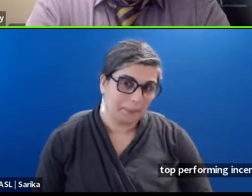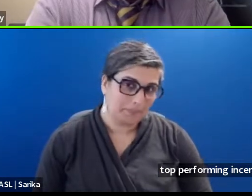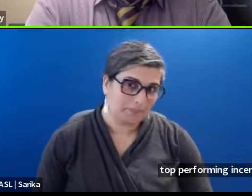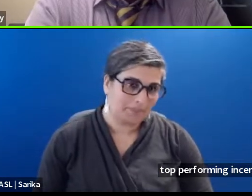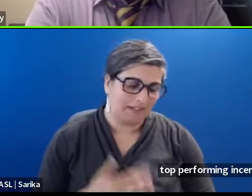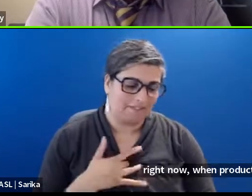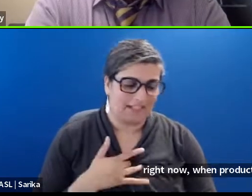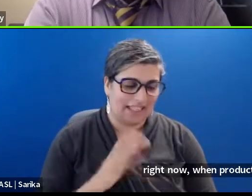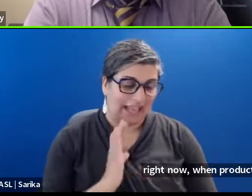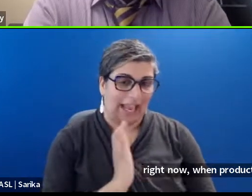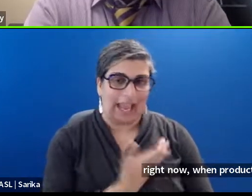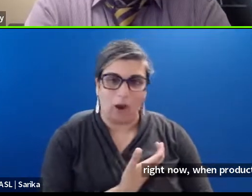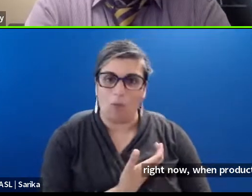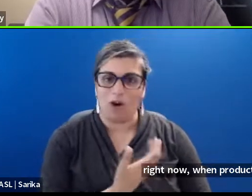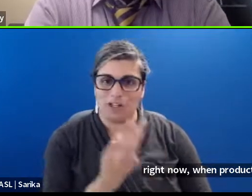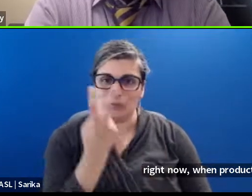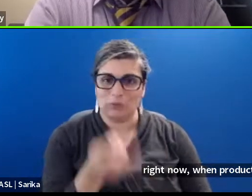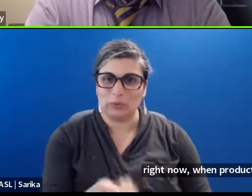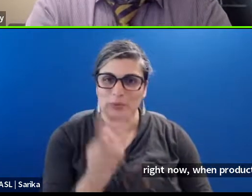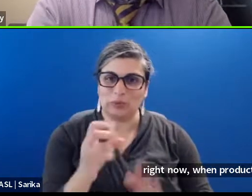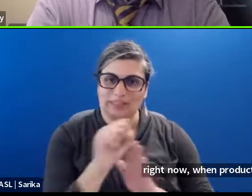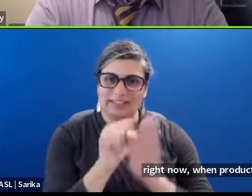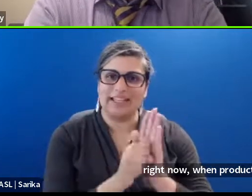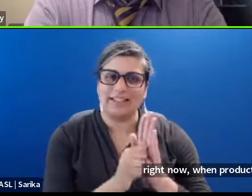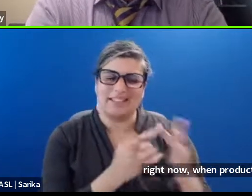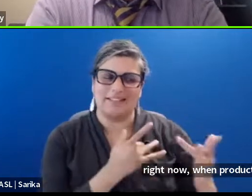Our states. Both come up. In multiple conversations.